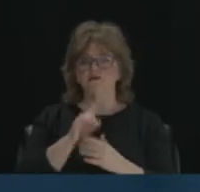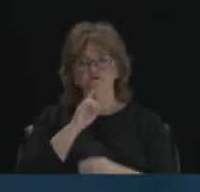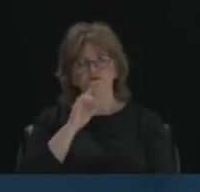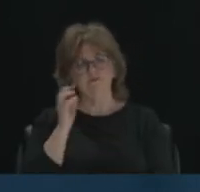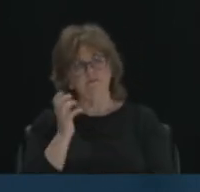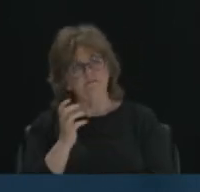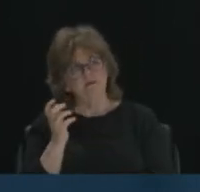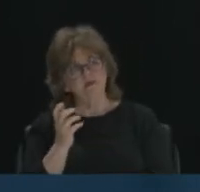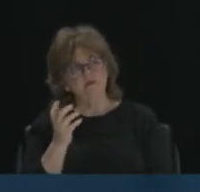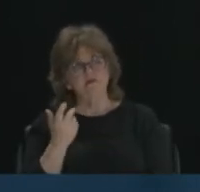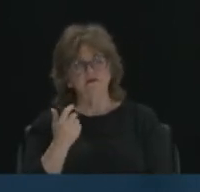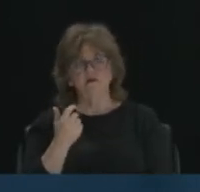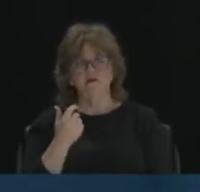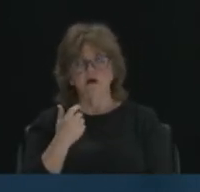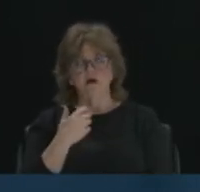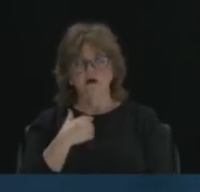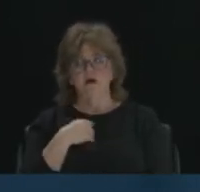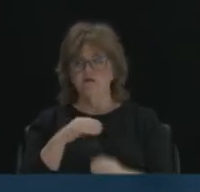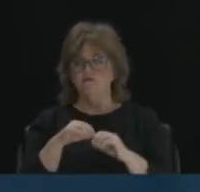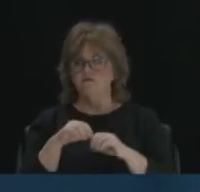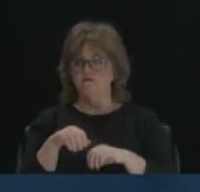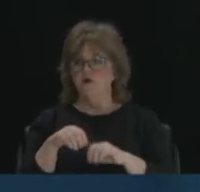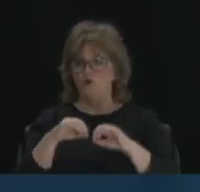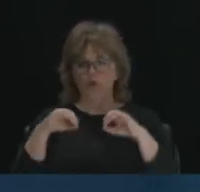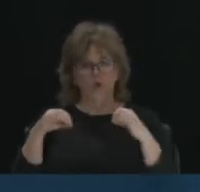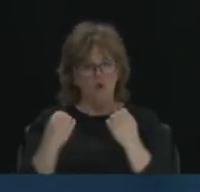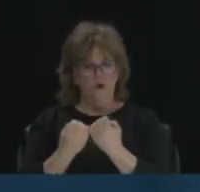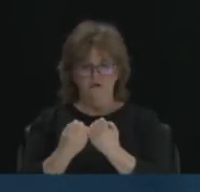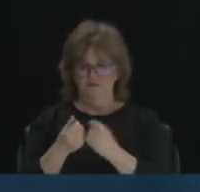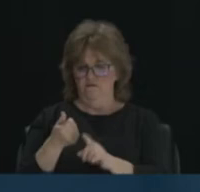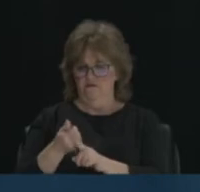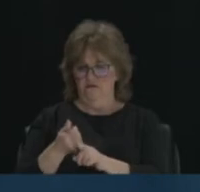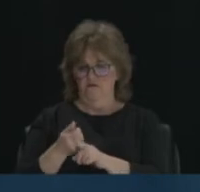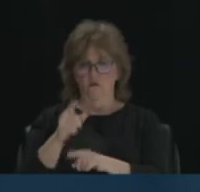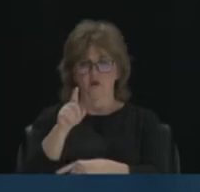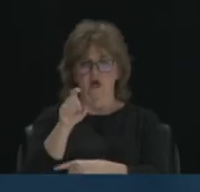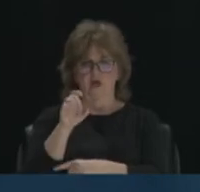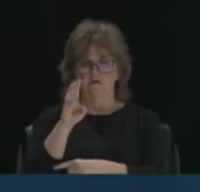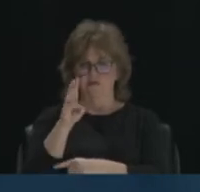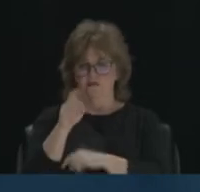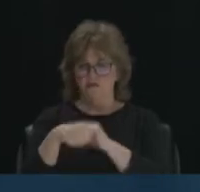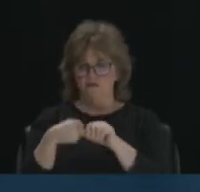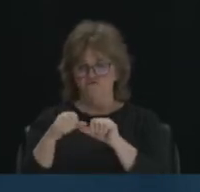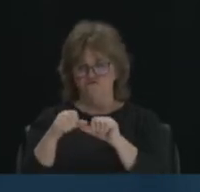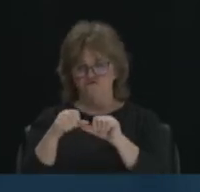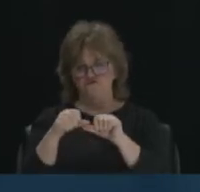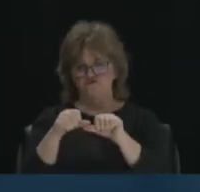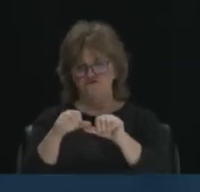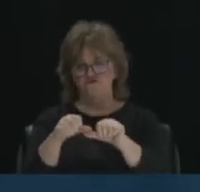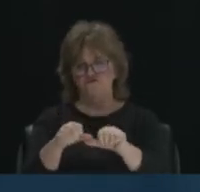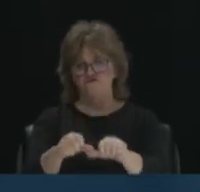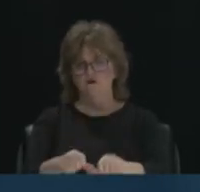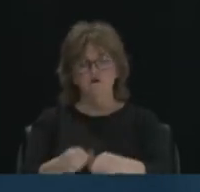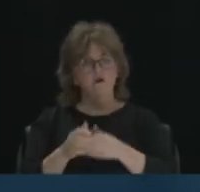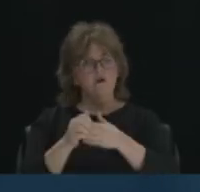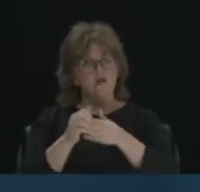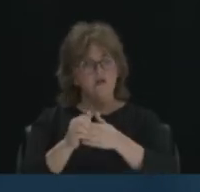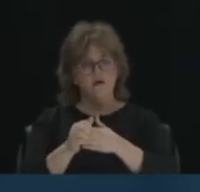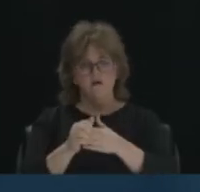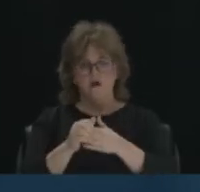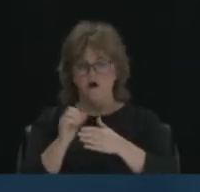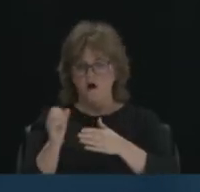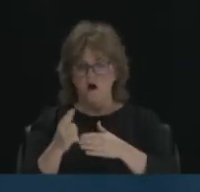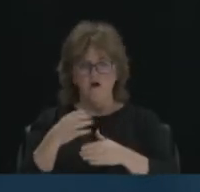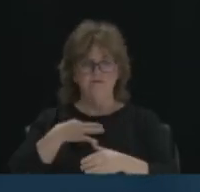to have an organization that's 106 years old that's led off of volunteers.